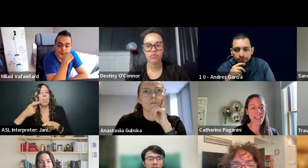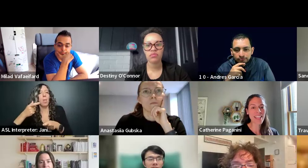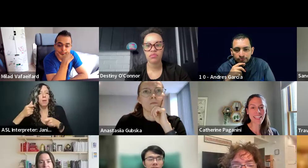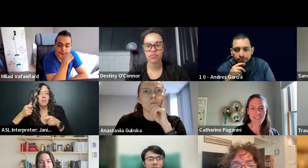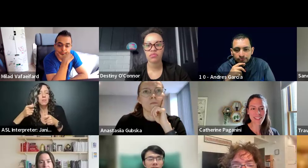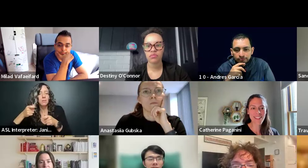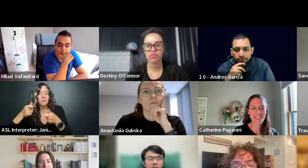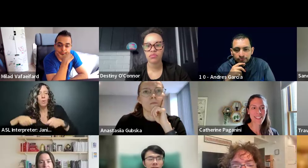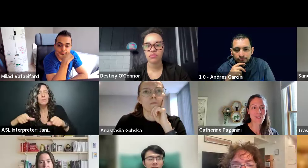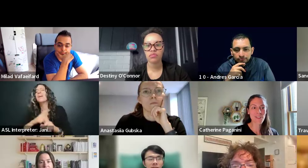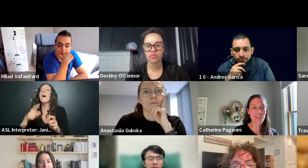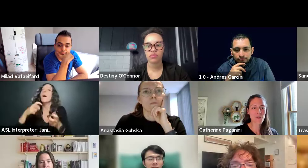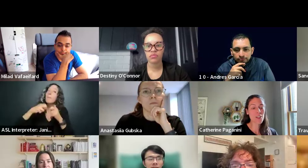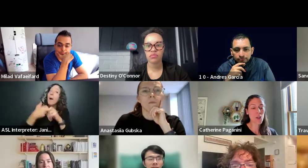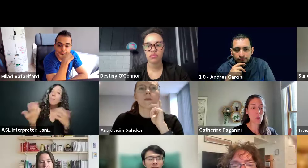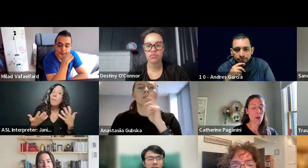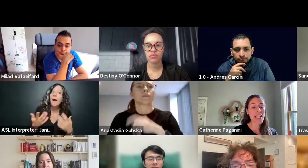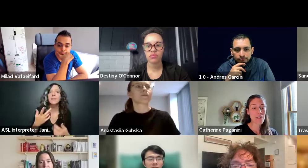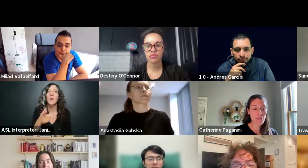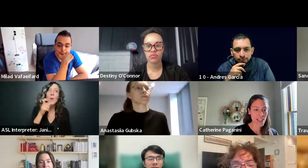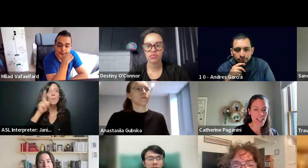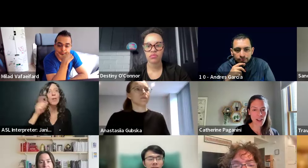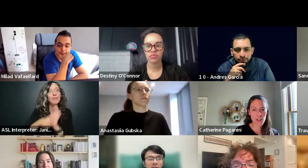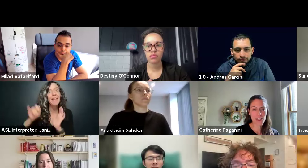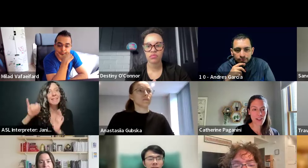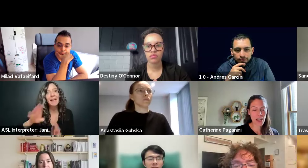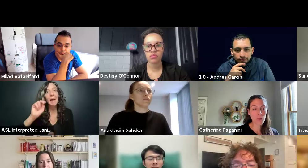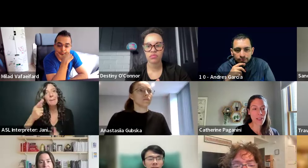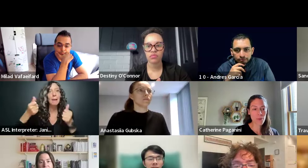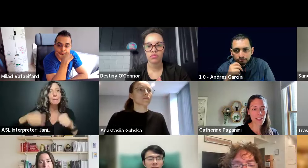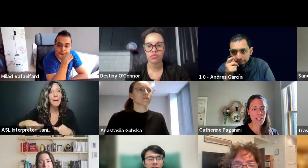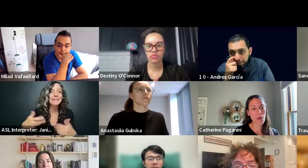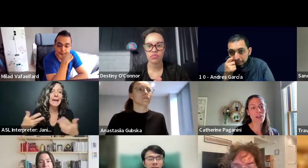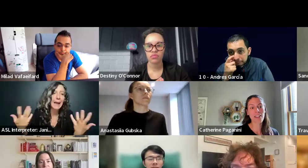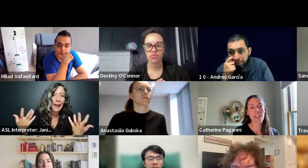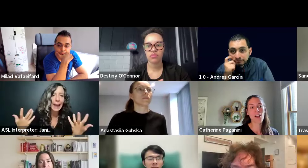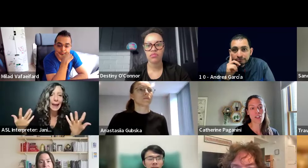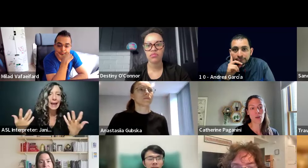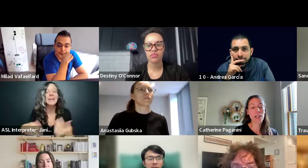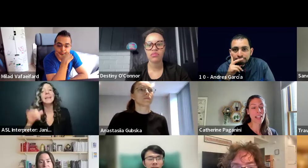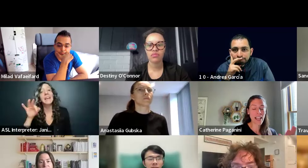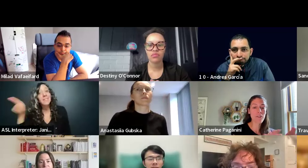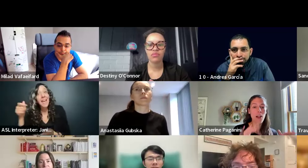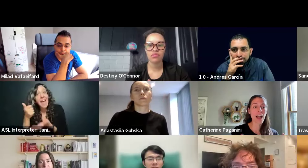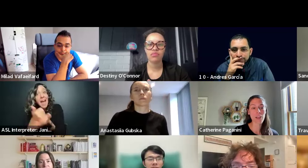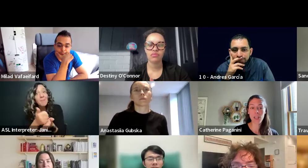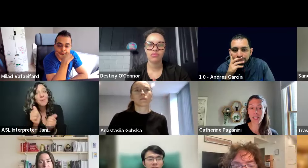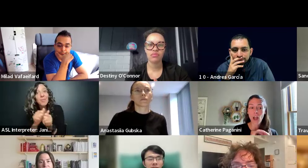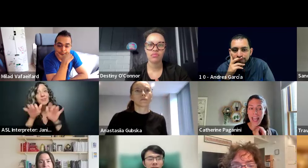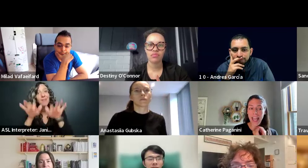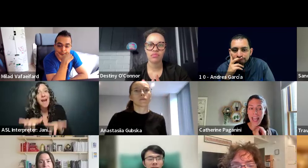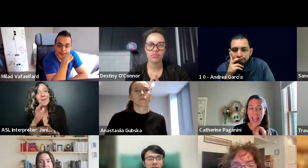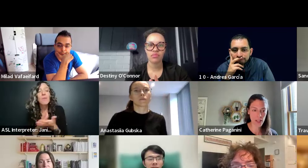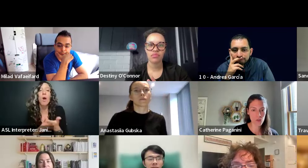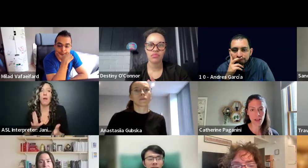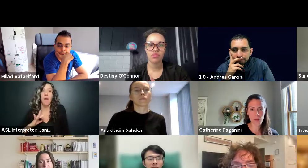always like writing it. Right. It's like who writes it. So if they actually are helping with that part, that's awesome. But like, FYI, we